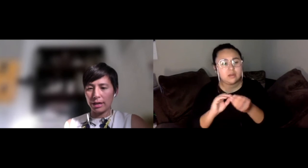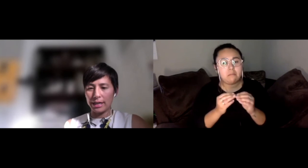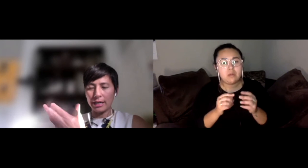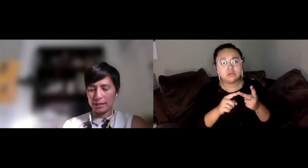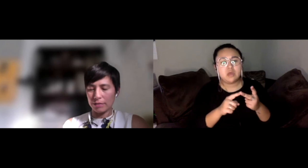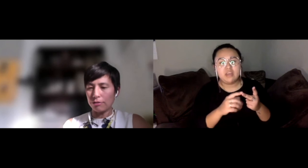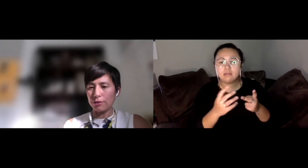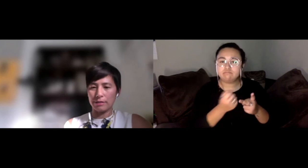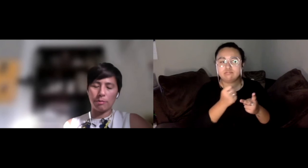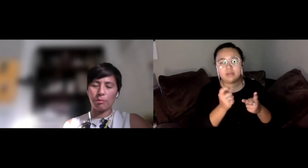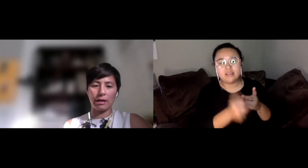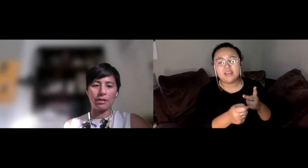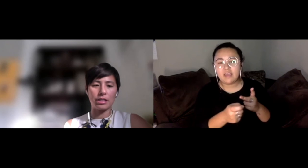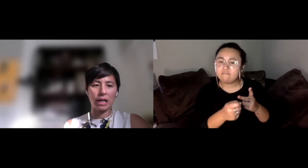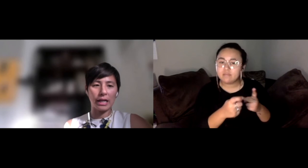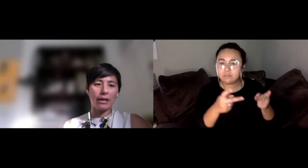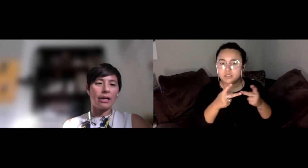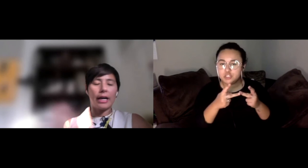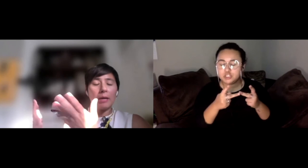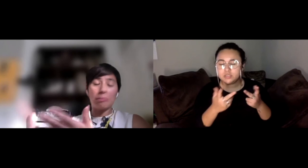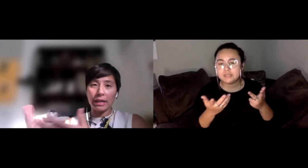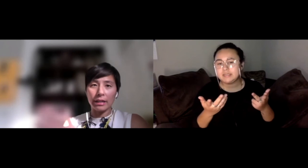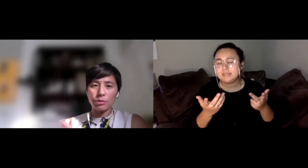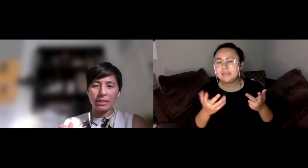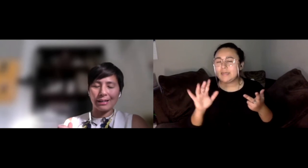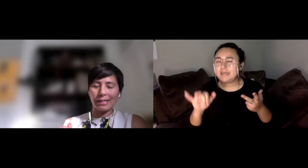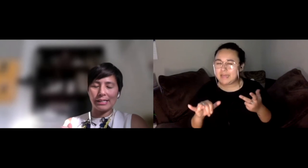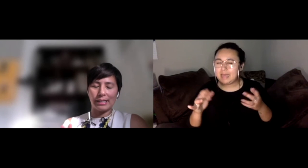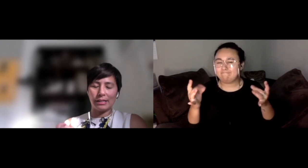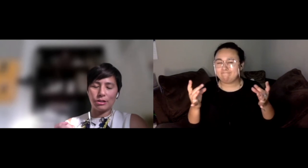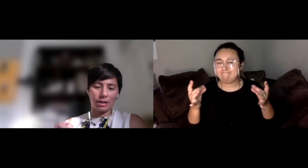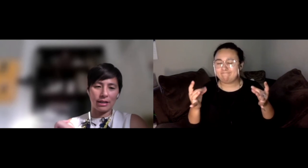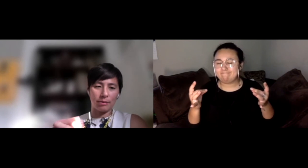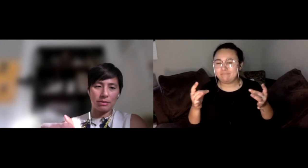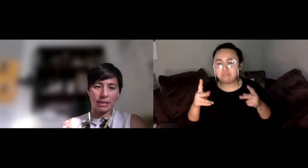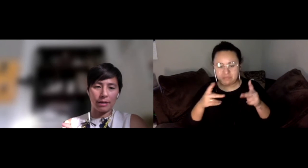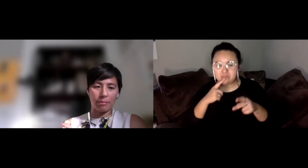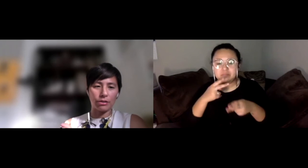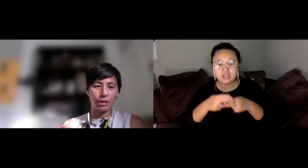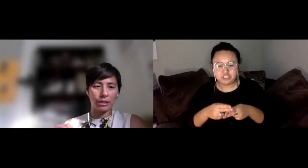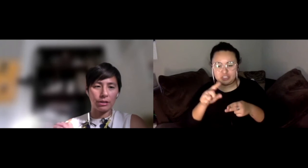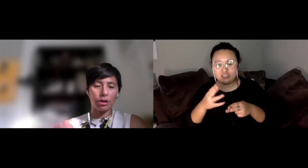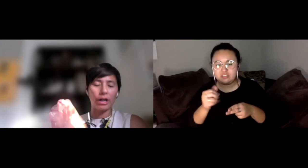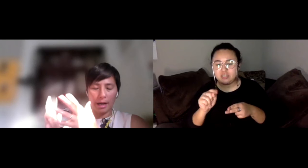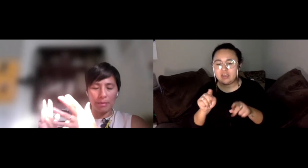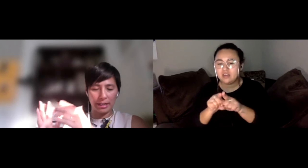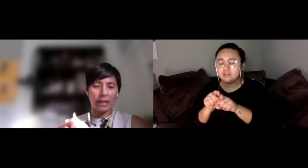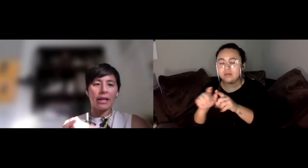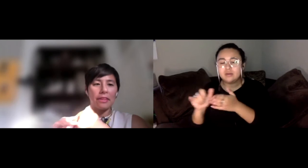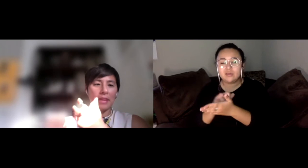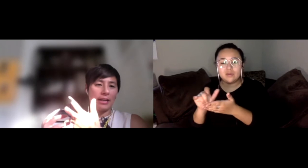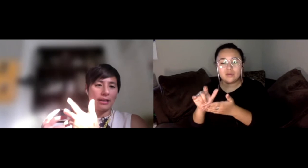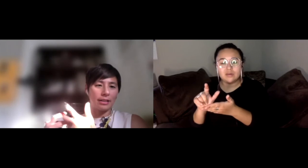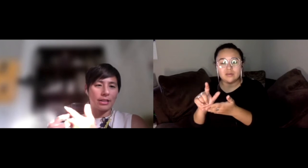that's why I think several folks have been pointing out in the chat. And as was highlighted in the New York Times editorial or op-ed